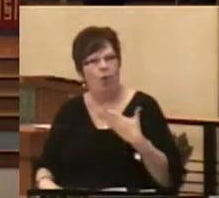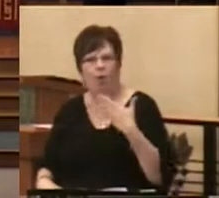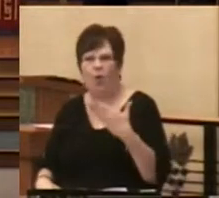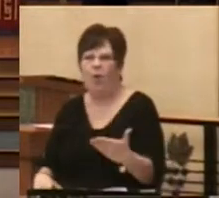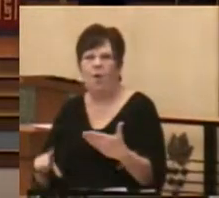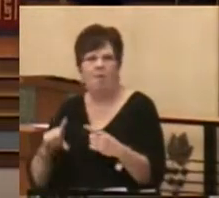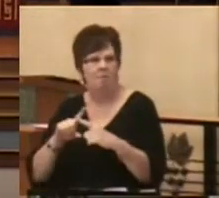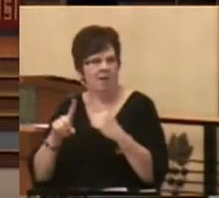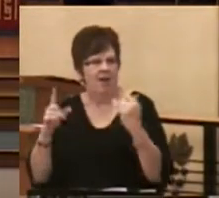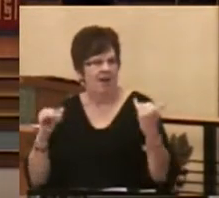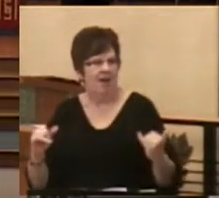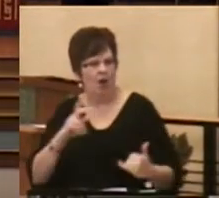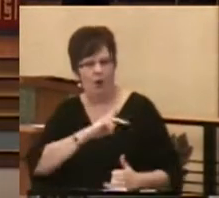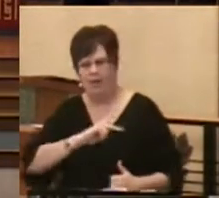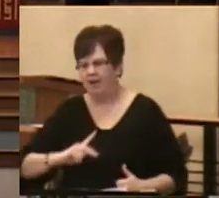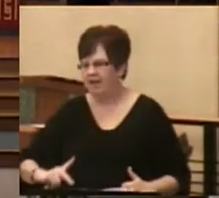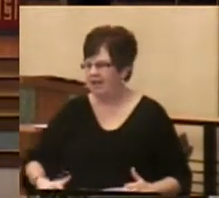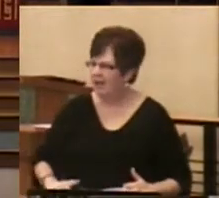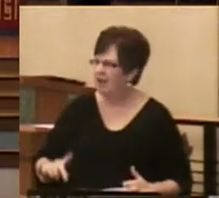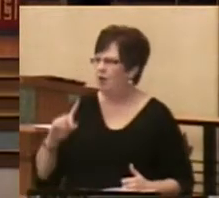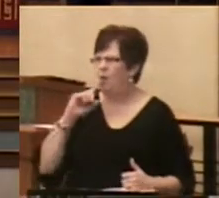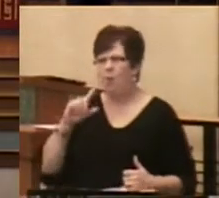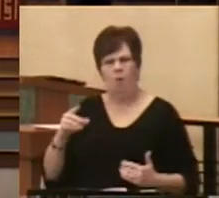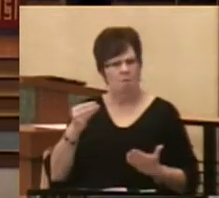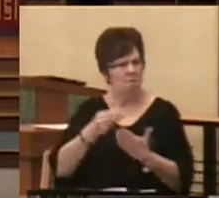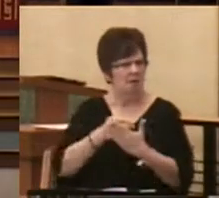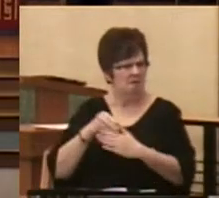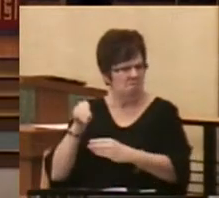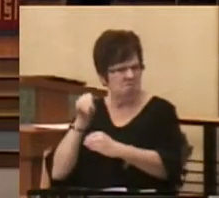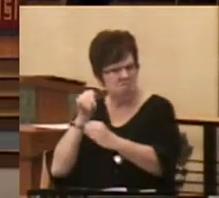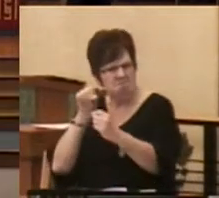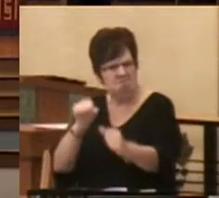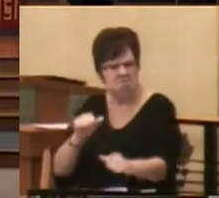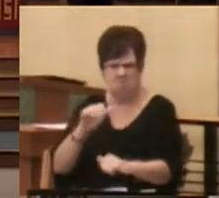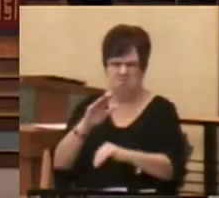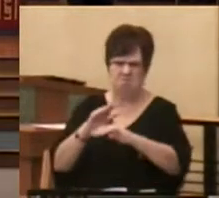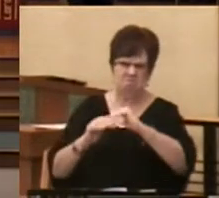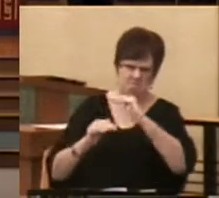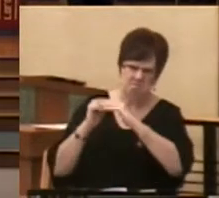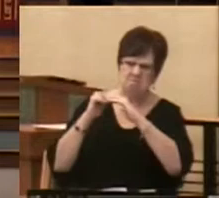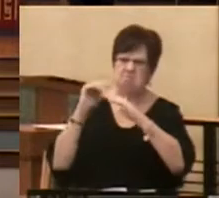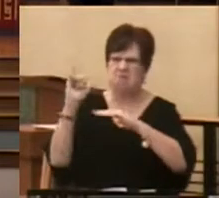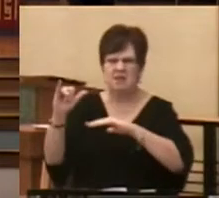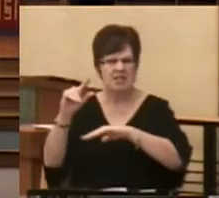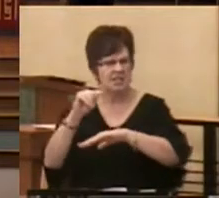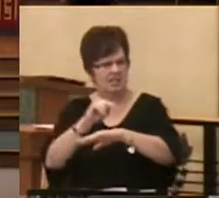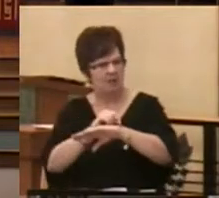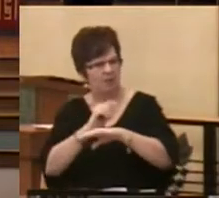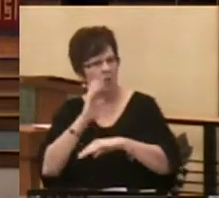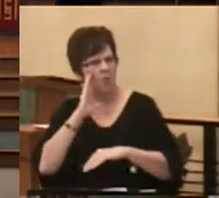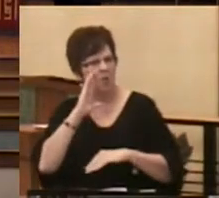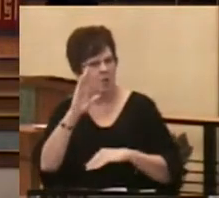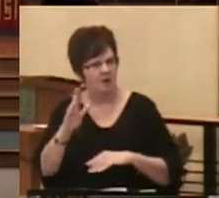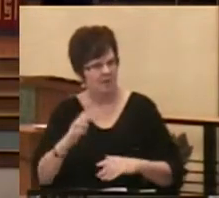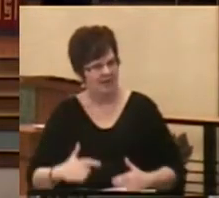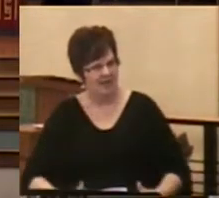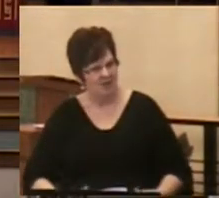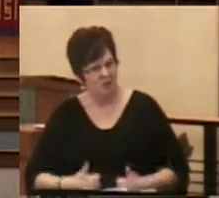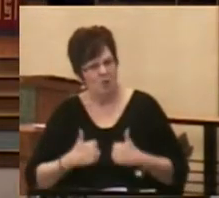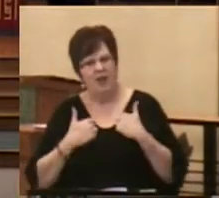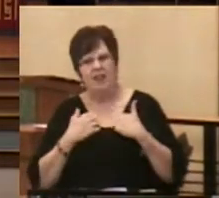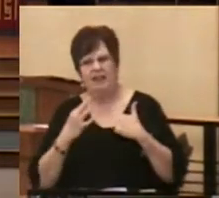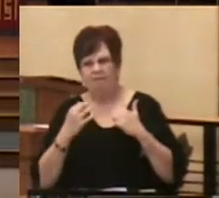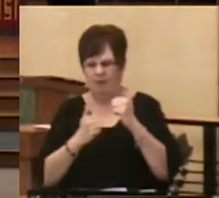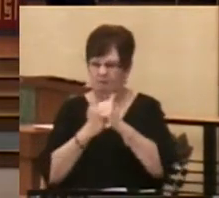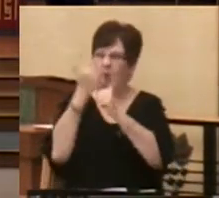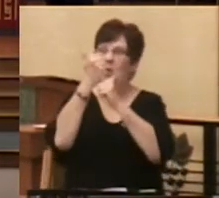Solomon has spared no expense in the building of this temple. It will be the dwelling of the